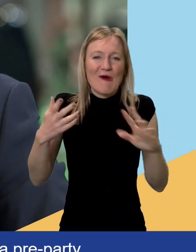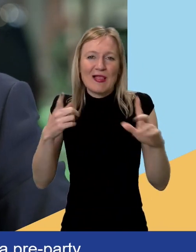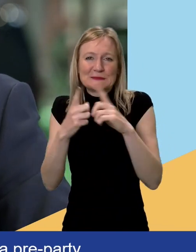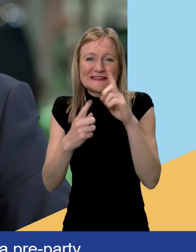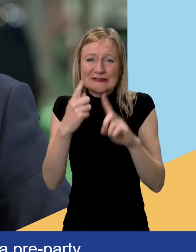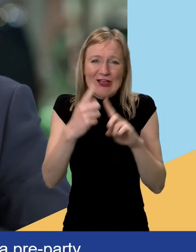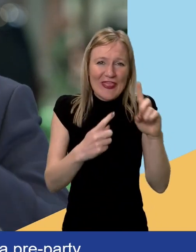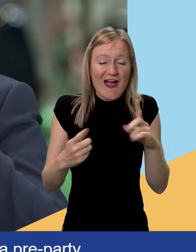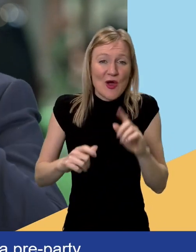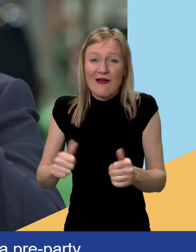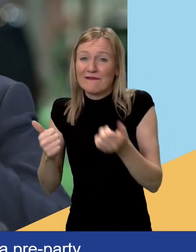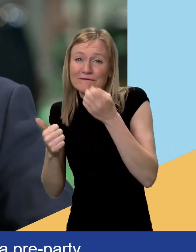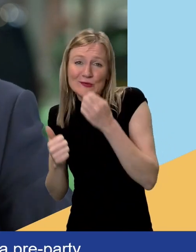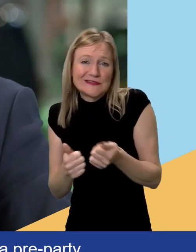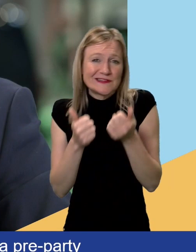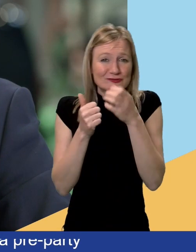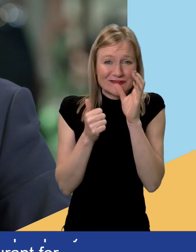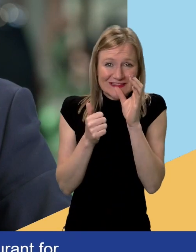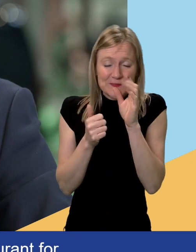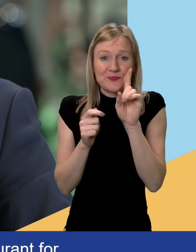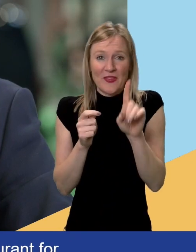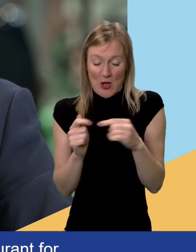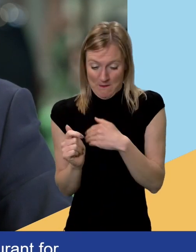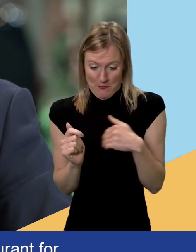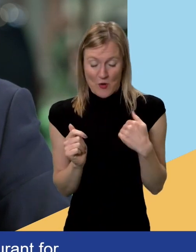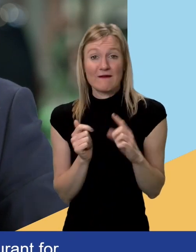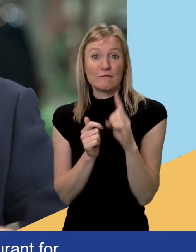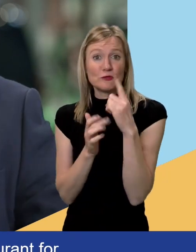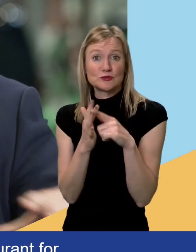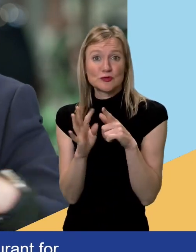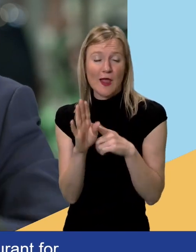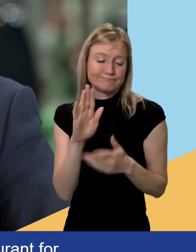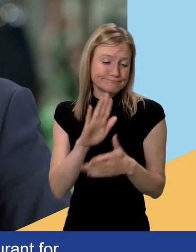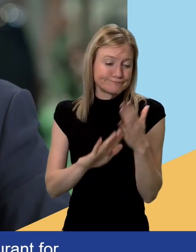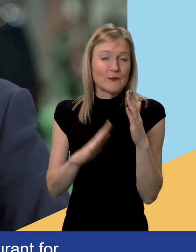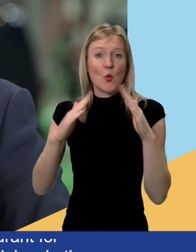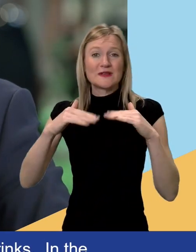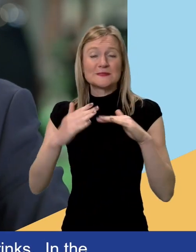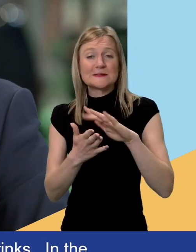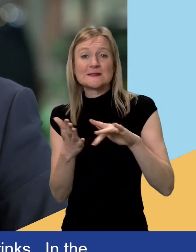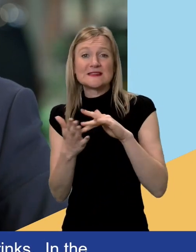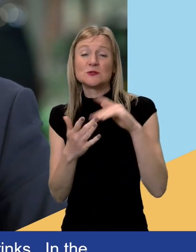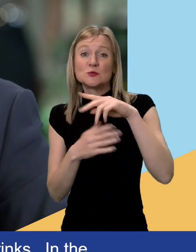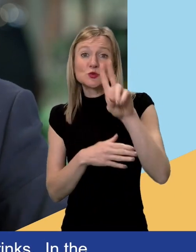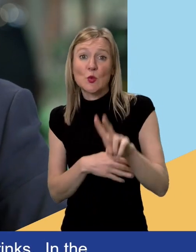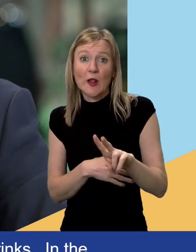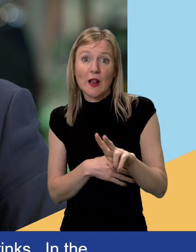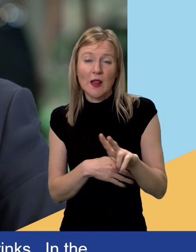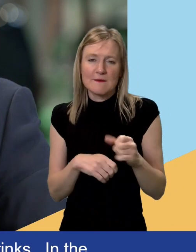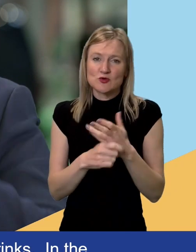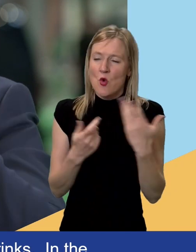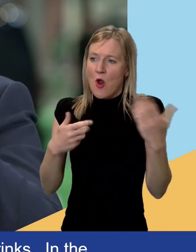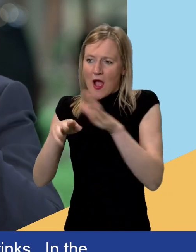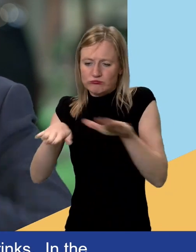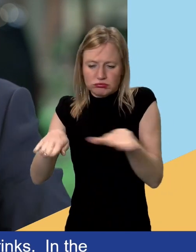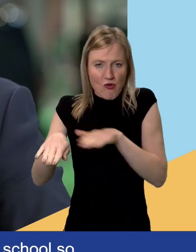food and some great drinks. In the morning of, we leave Westminster City School. We've hired out a whole school so everyone has a space to get in and get